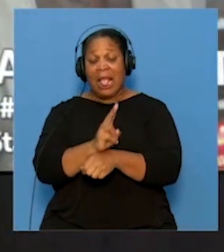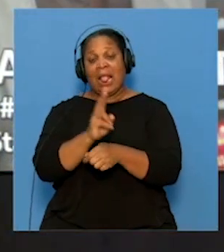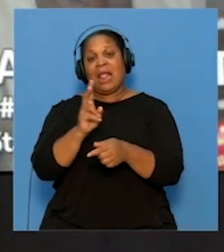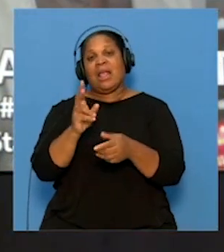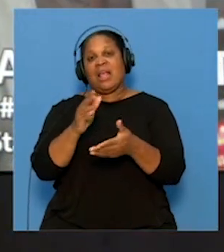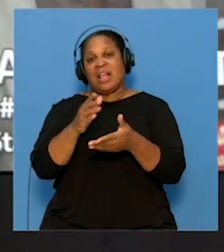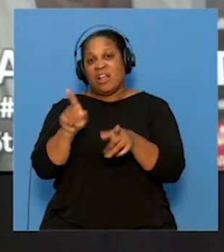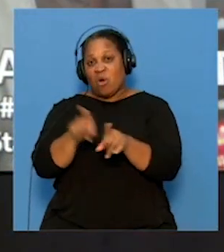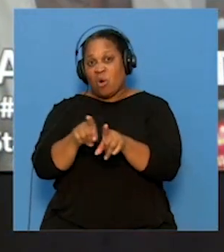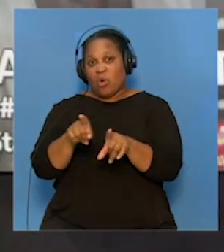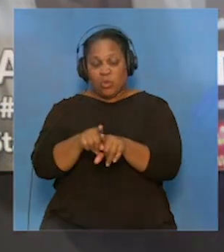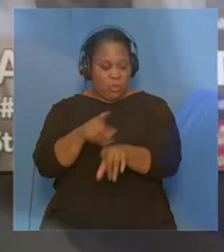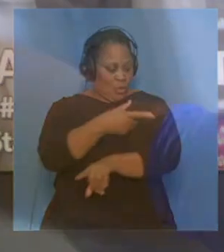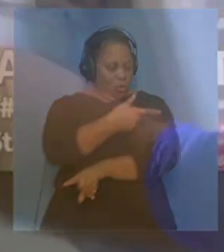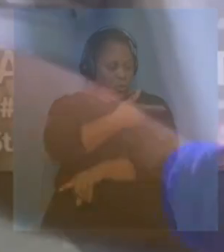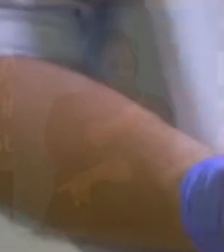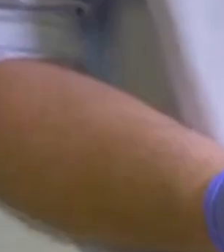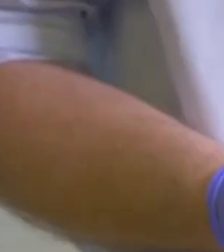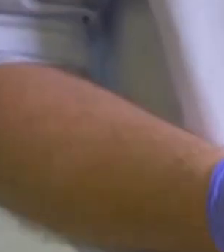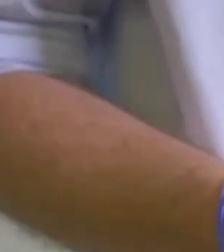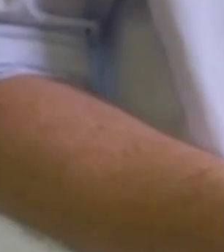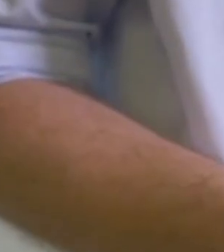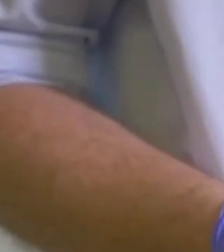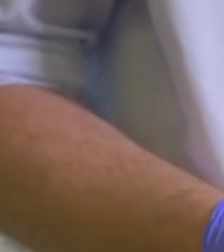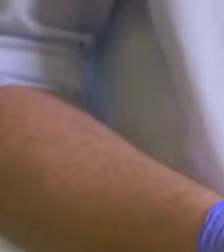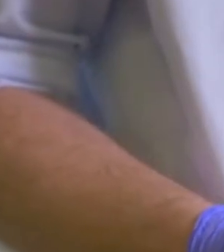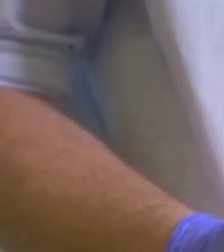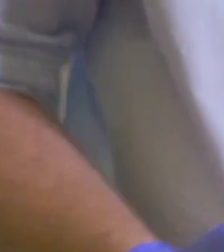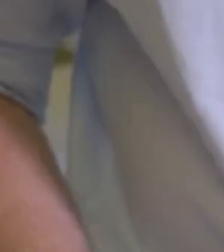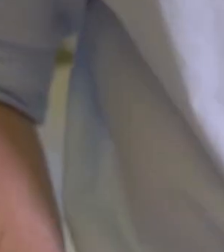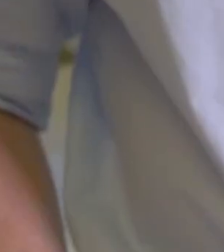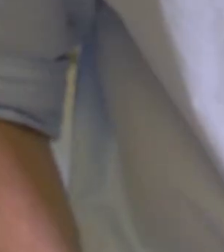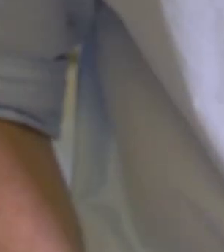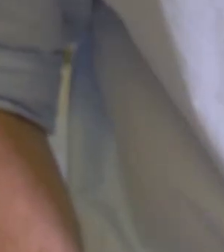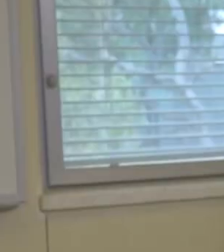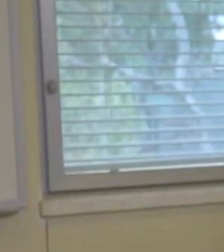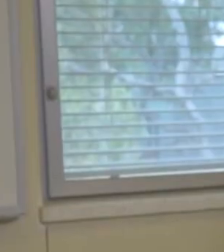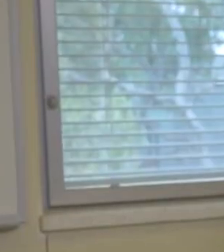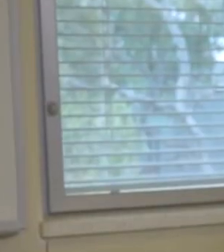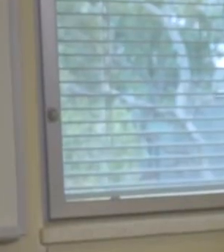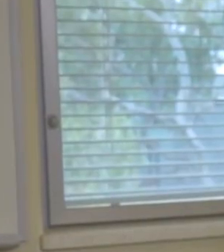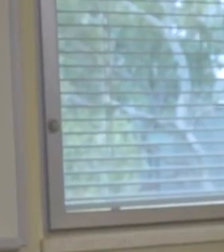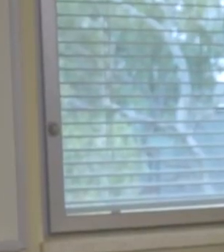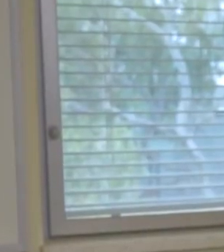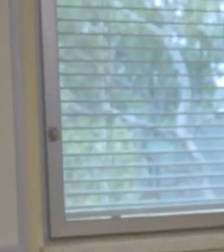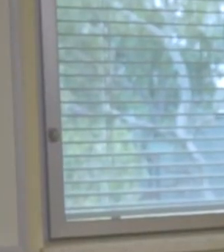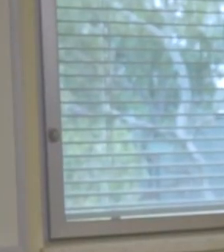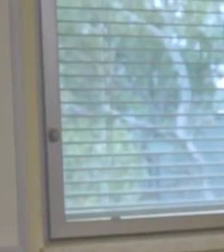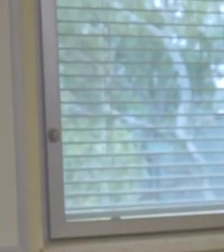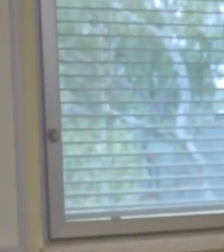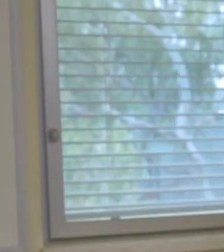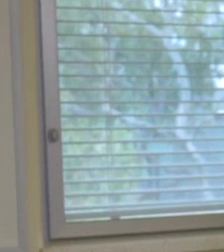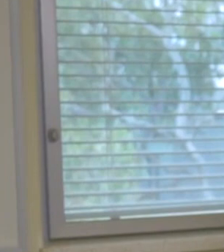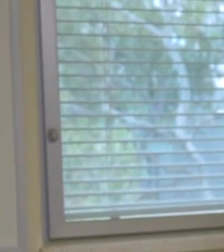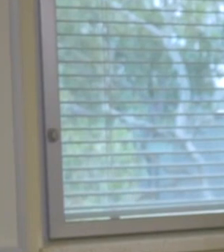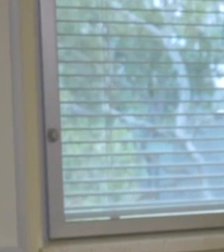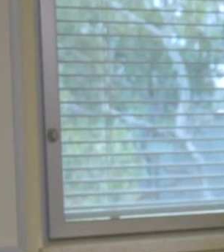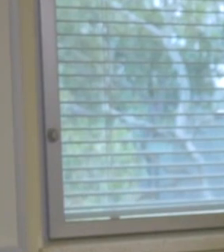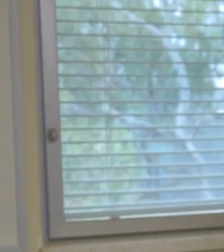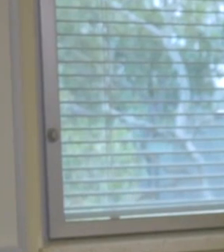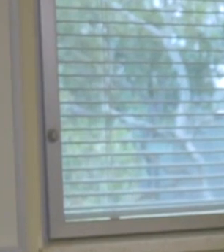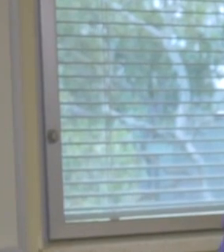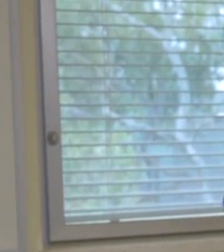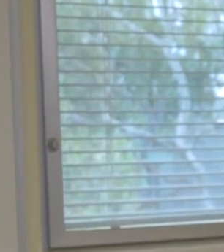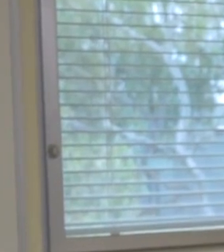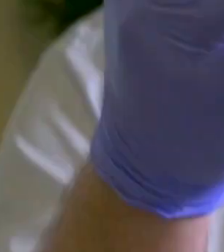using a retractable needle. During my PhD days, had to routinely use a syringe and needle for some of my experiments.